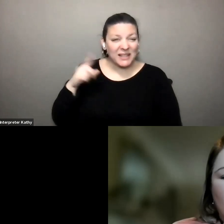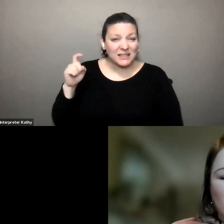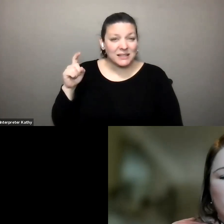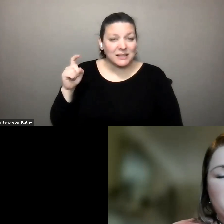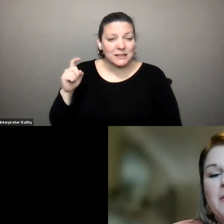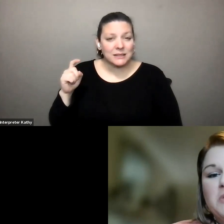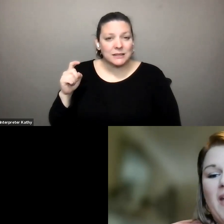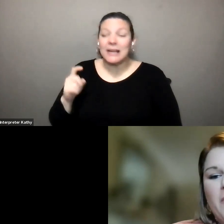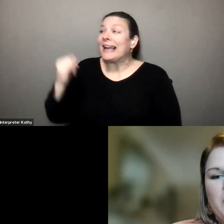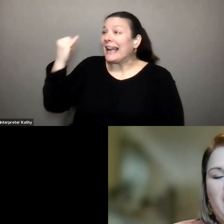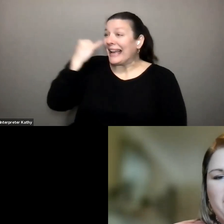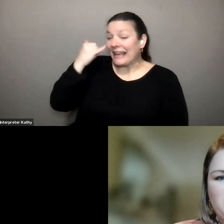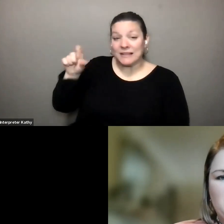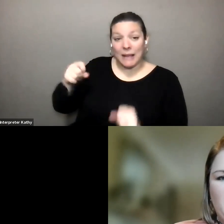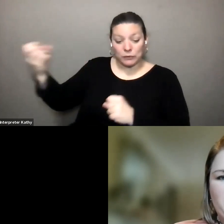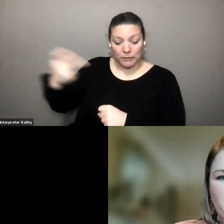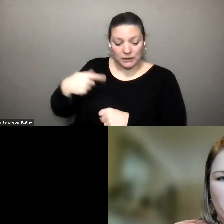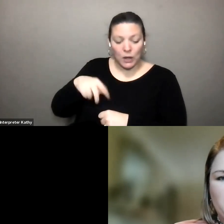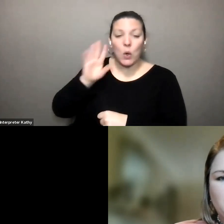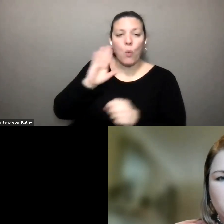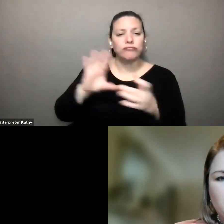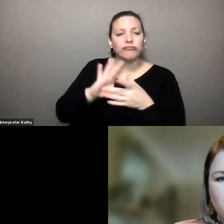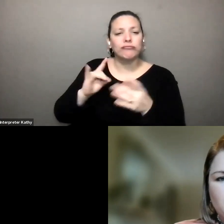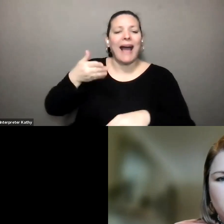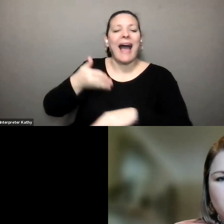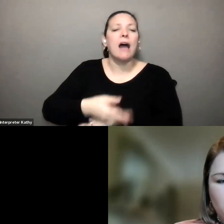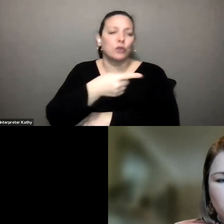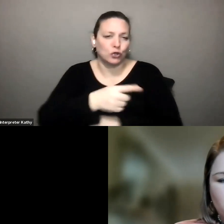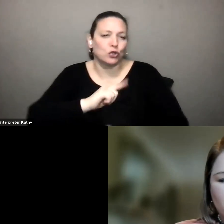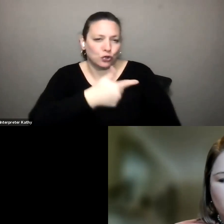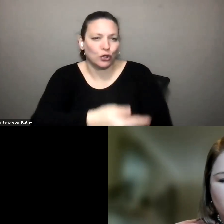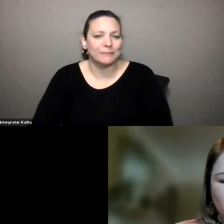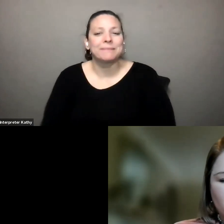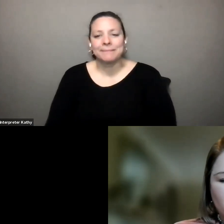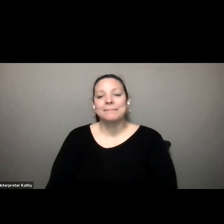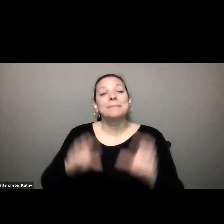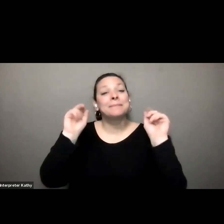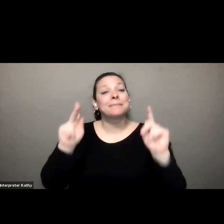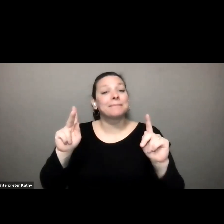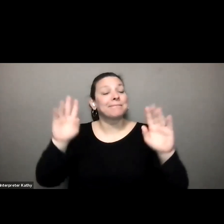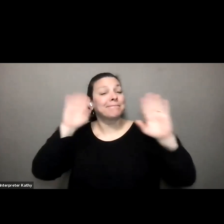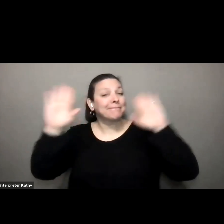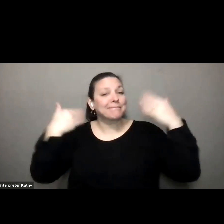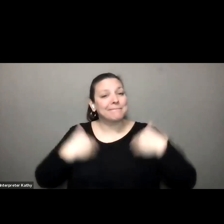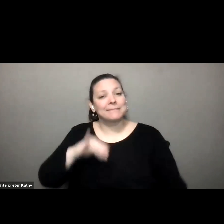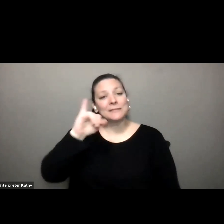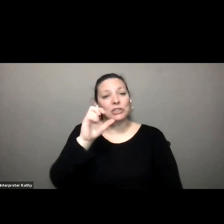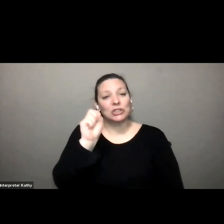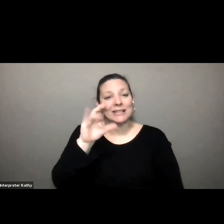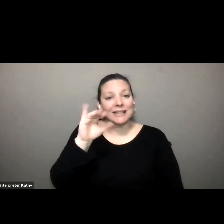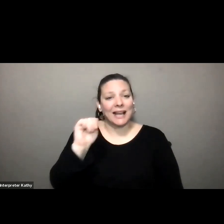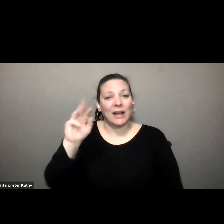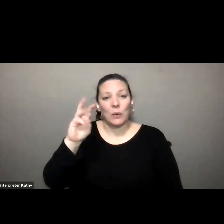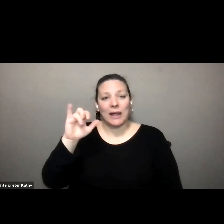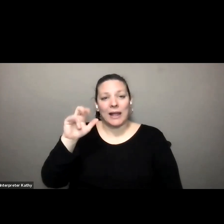um if he comes back we will have him speak after you okay um my name is jessica weinberg i am another